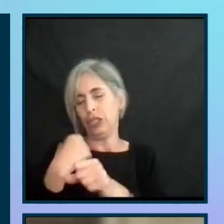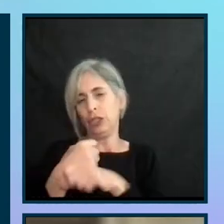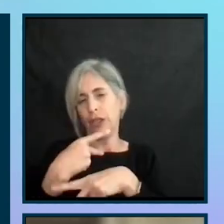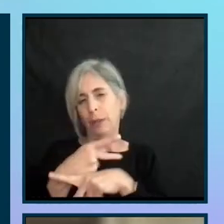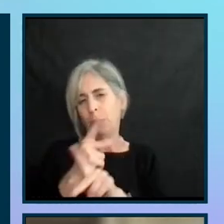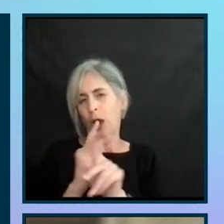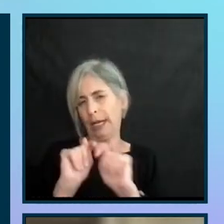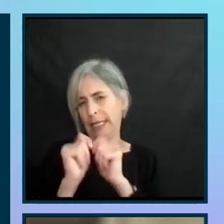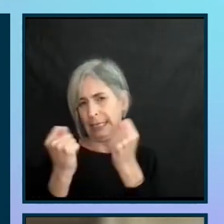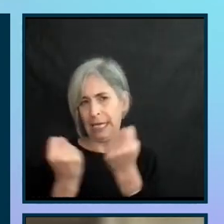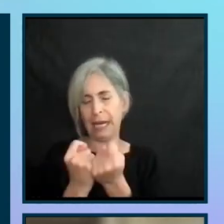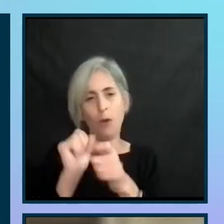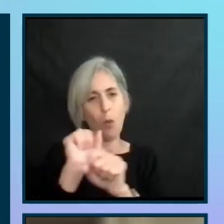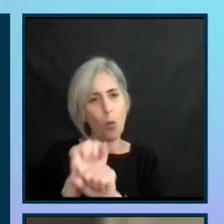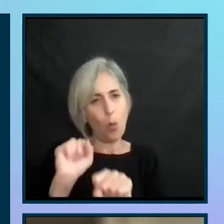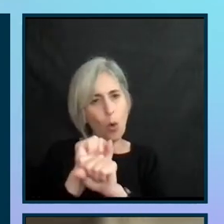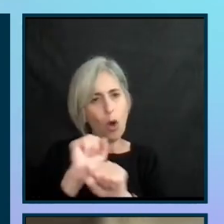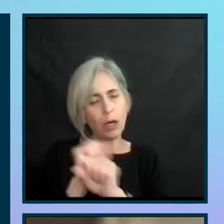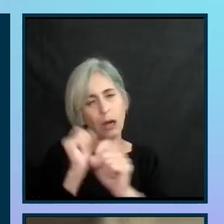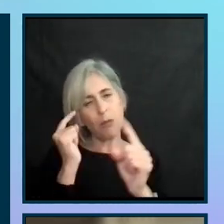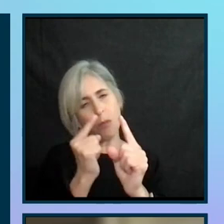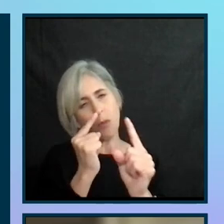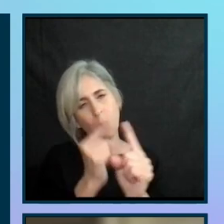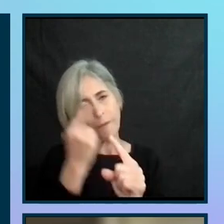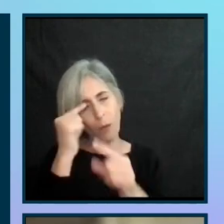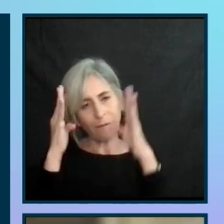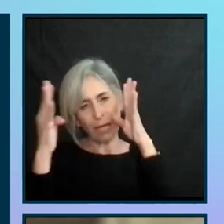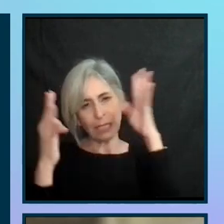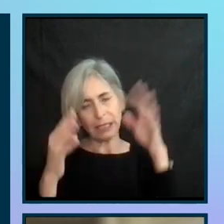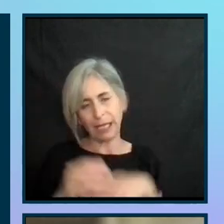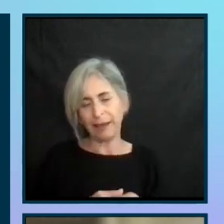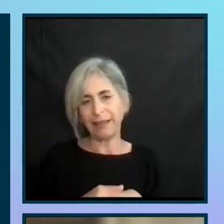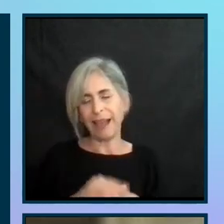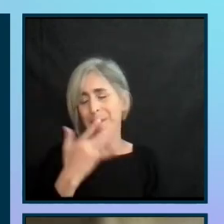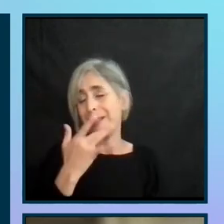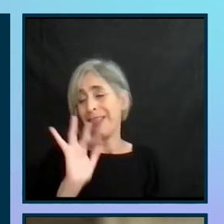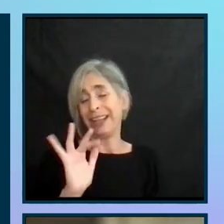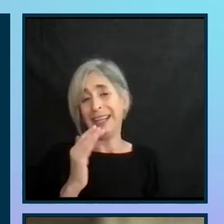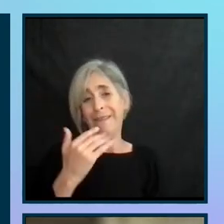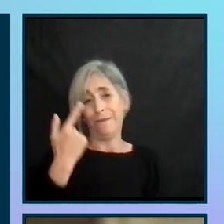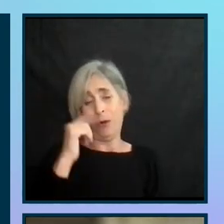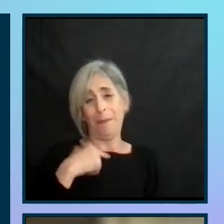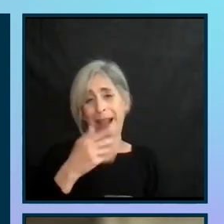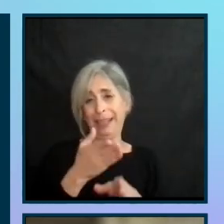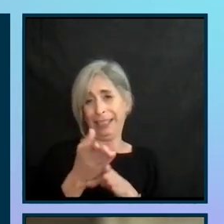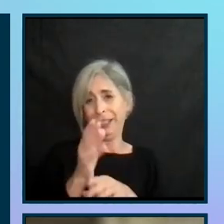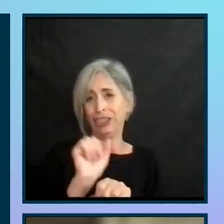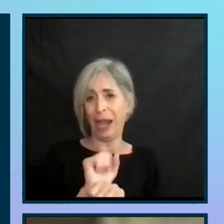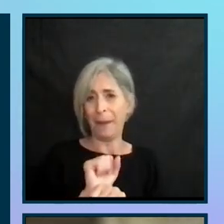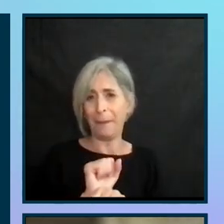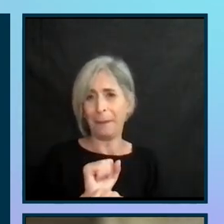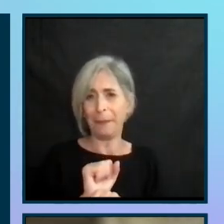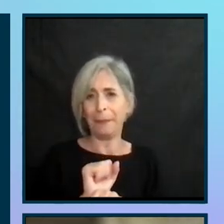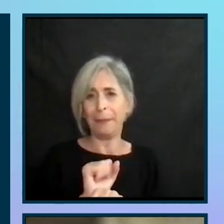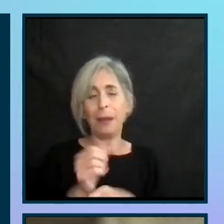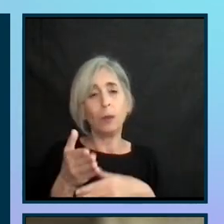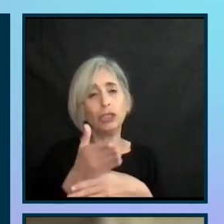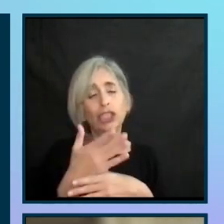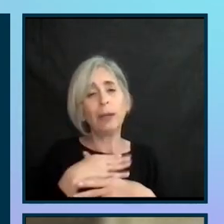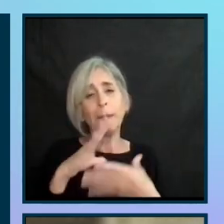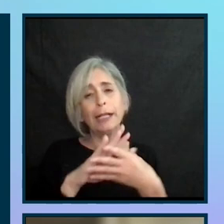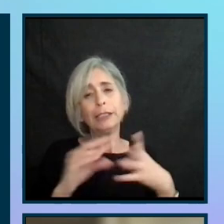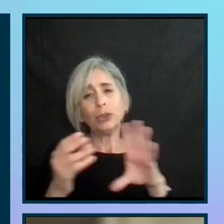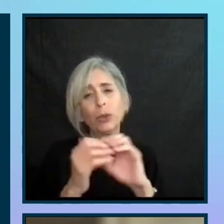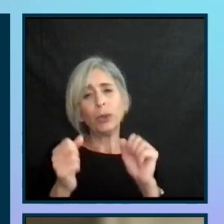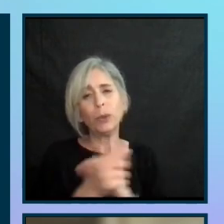working on on fantasy. And yeah, I feel lucky to be in the position I am. So I wanted to share a bit of my story with everyone